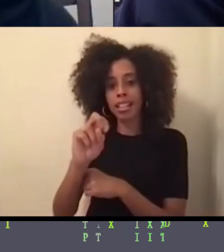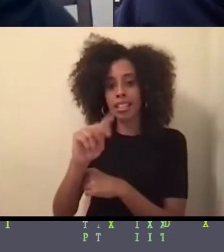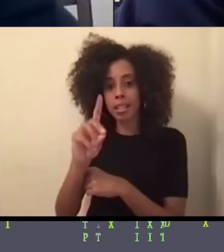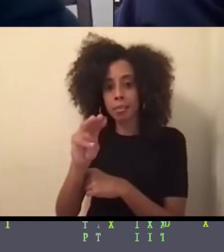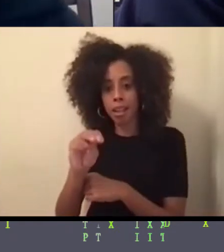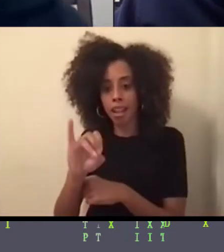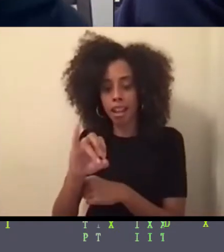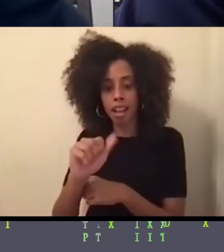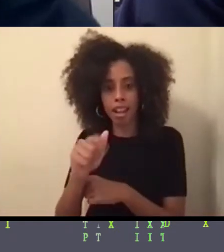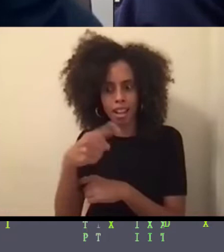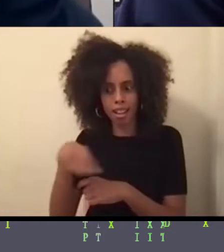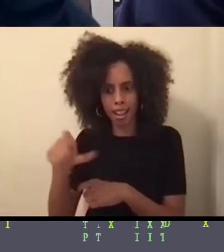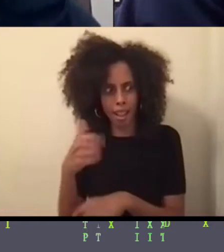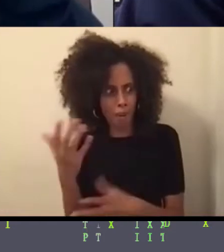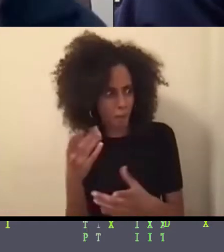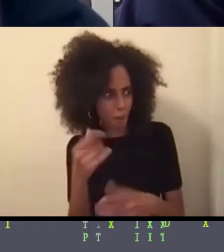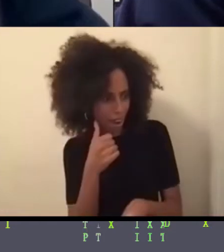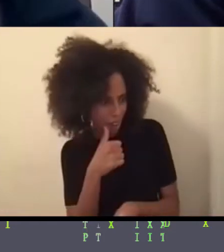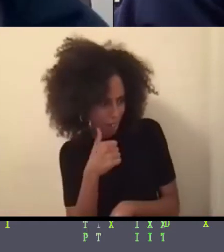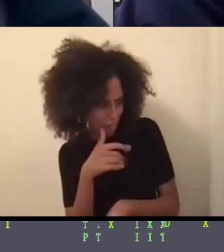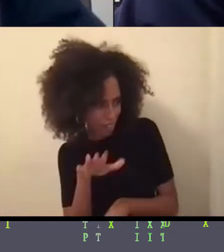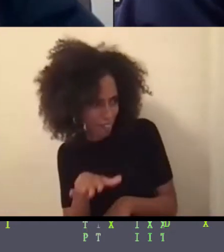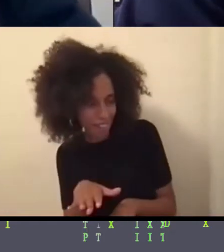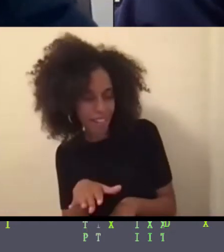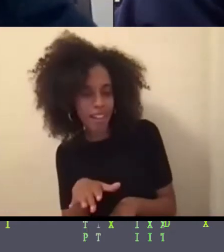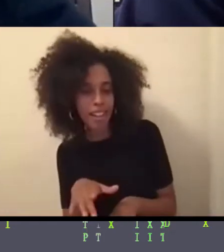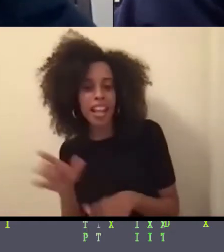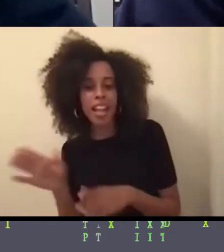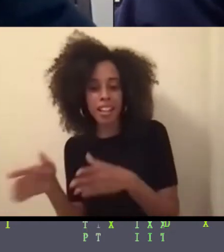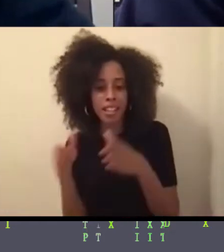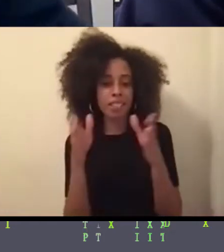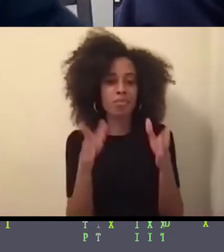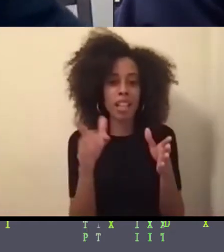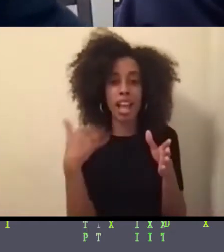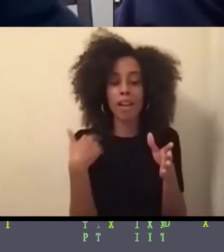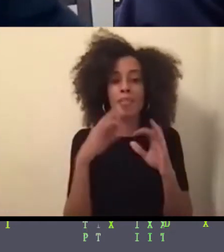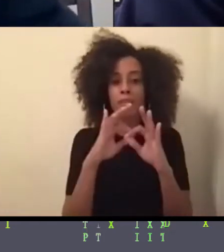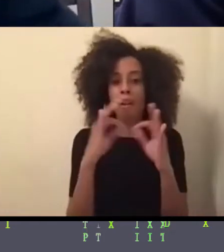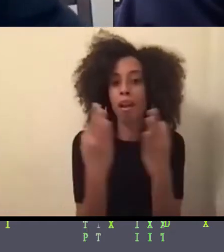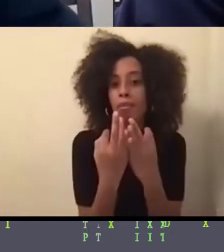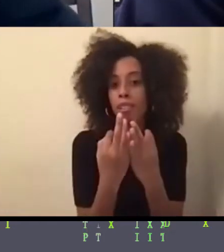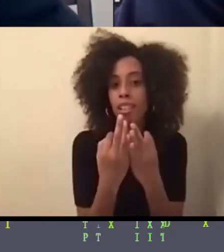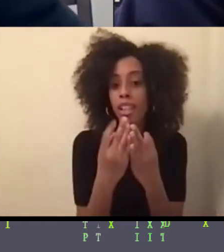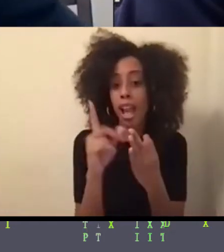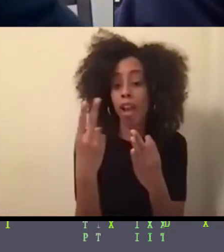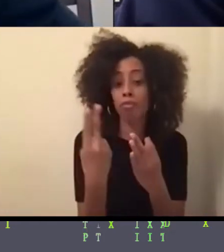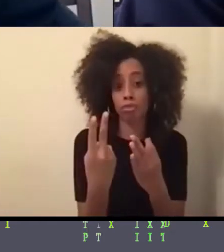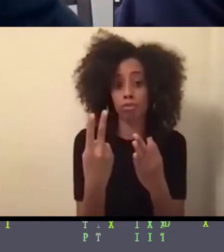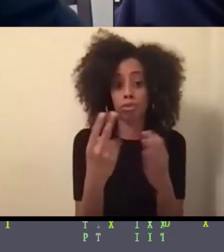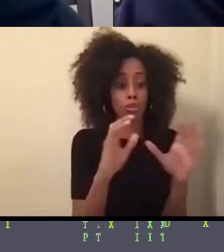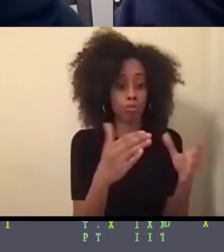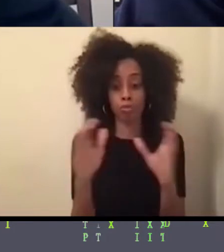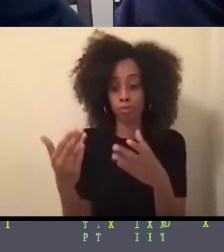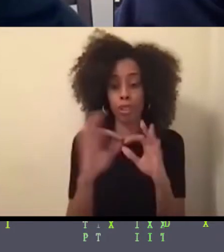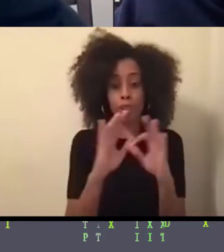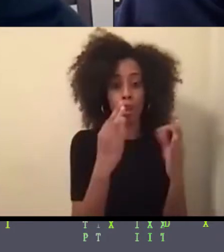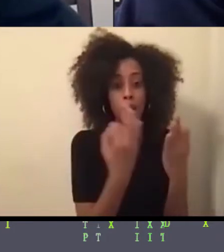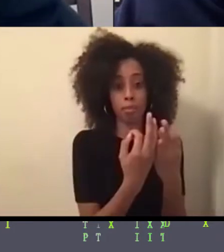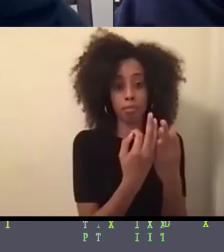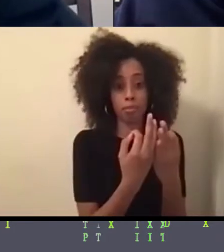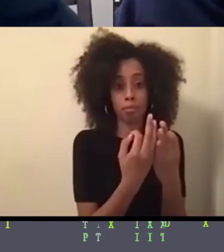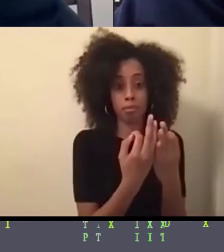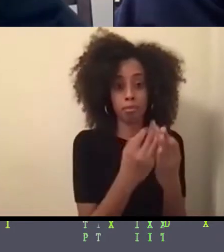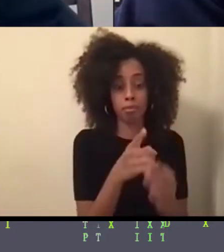And so, and then, obviously, my family. And I have two, I have two sets of family, right? I have my biological family,